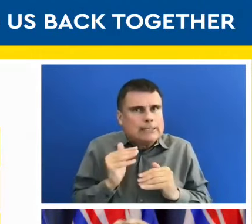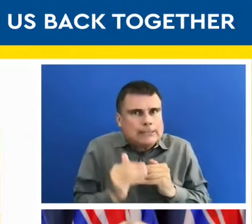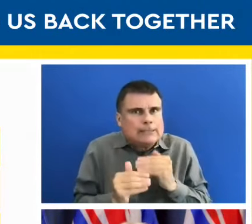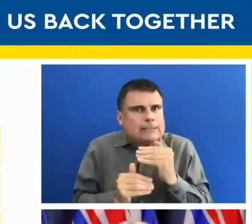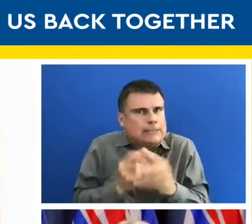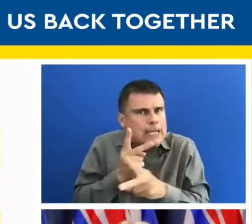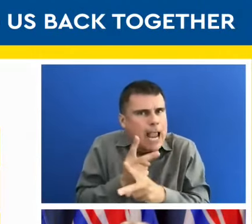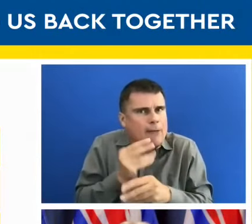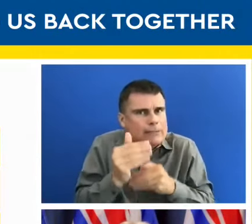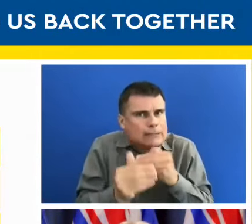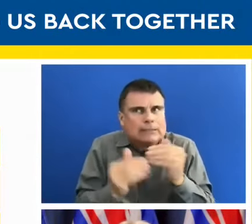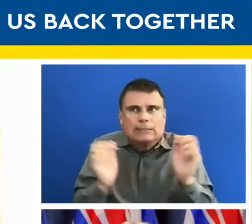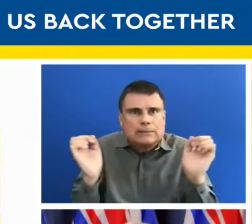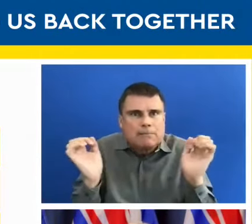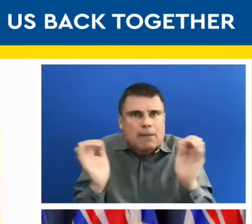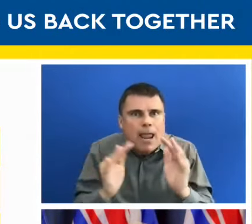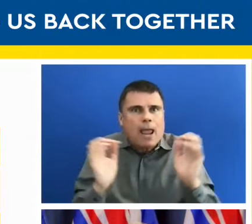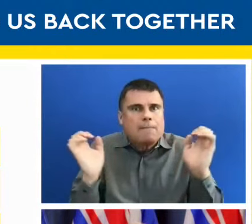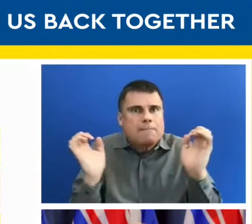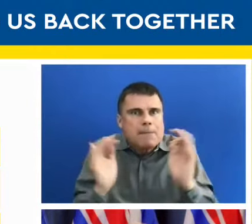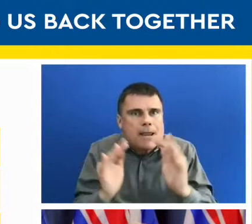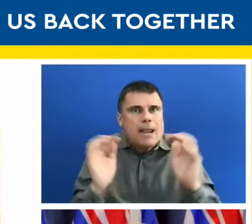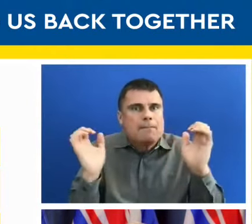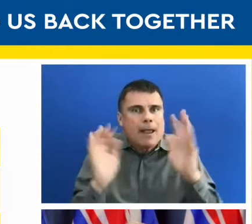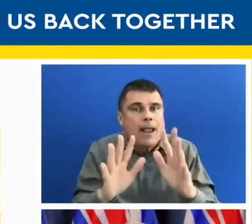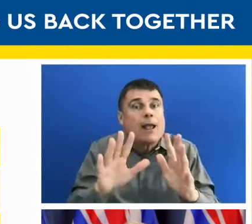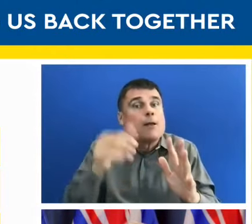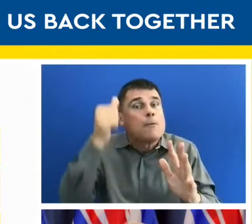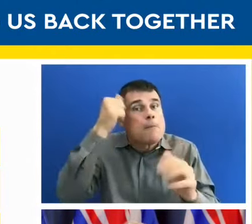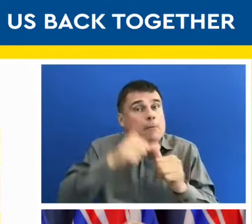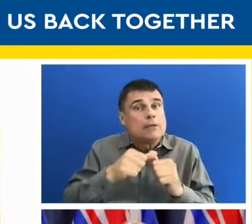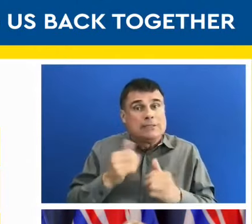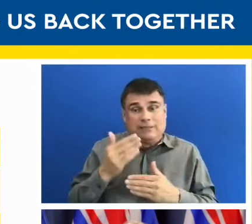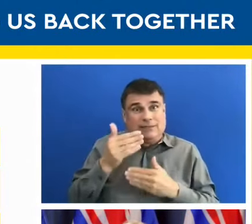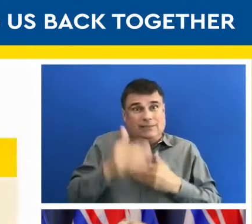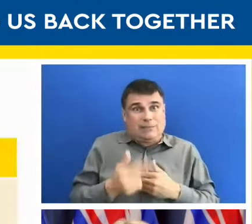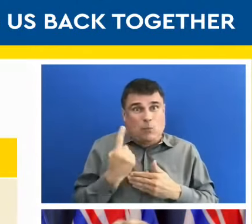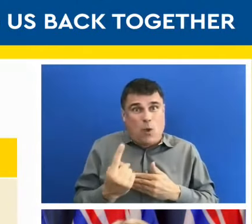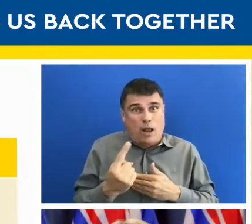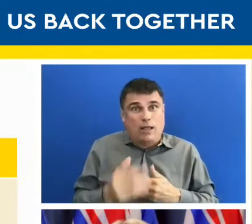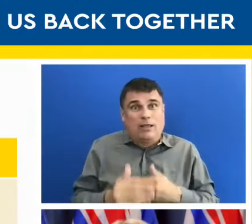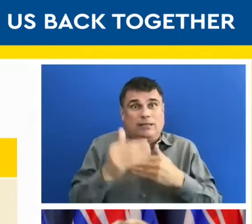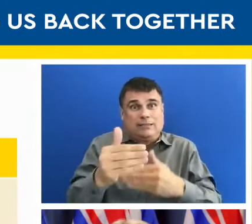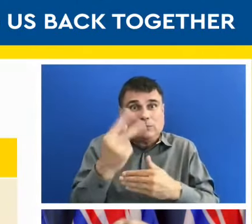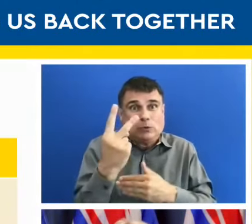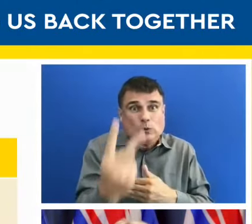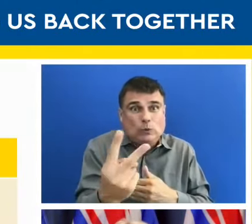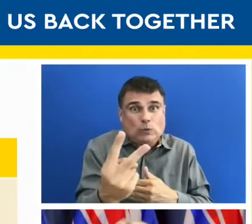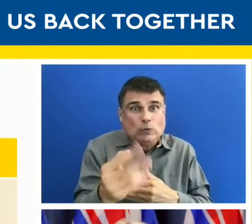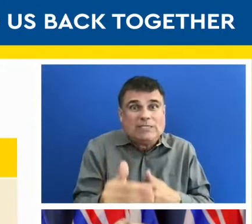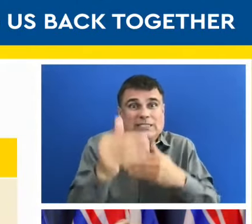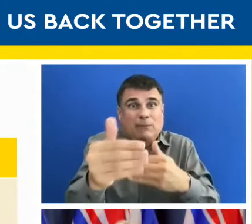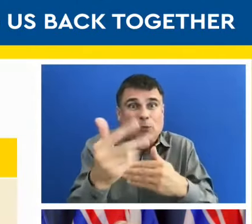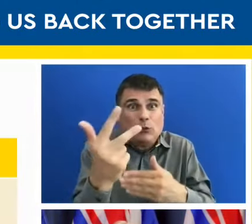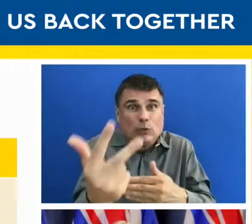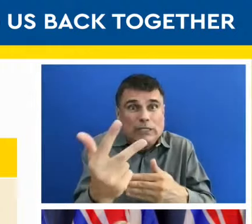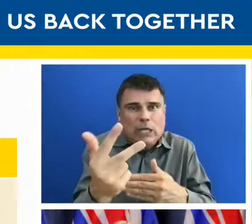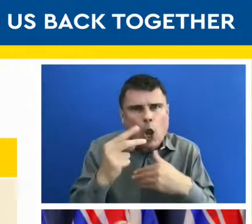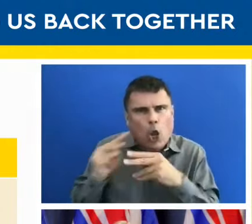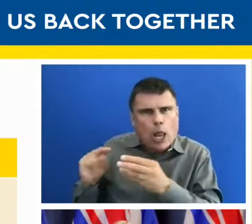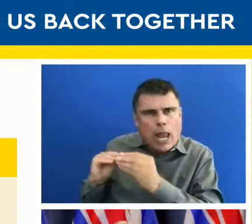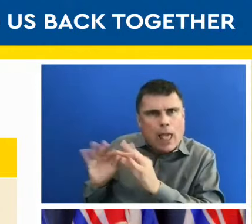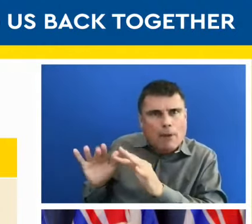two, we watched carefully, we monitored that data and we are now ready to move on to the next stage. And the